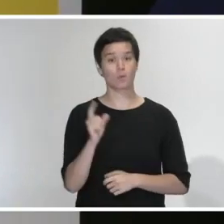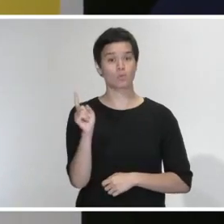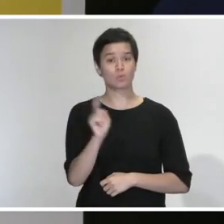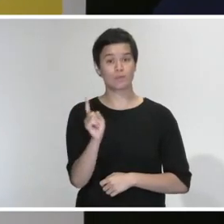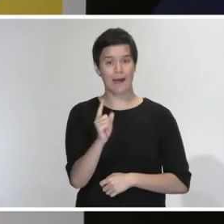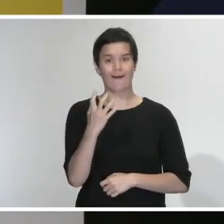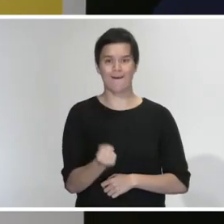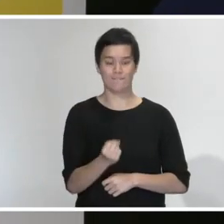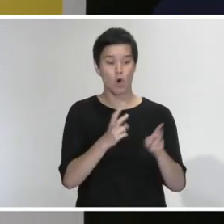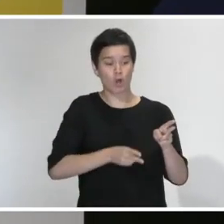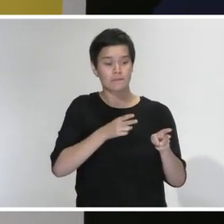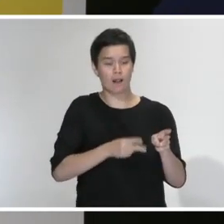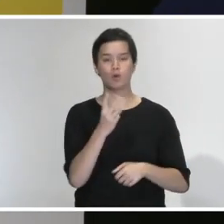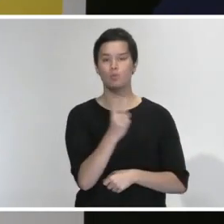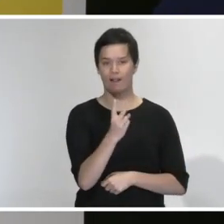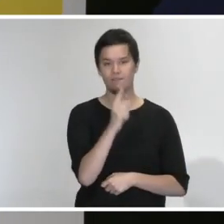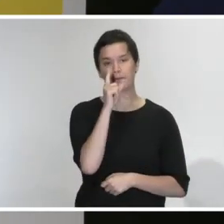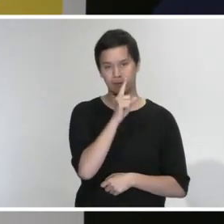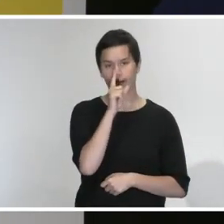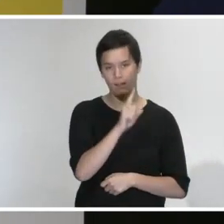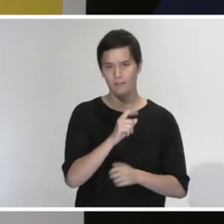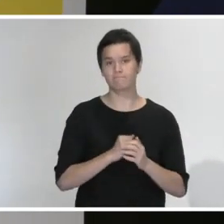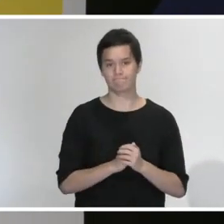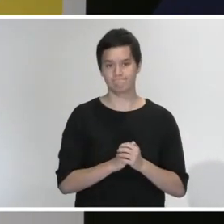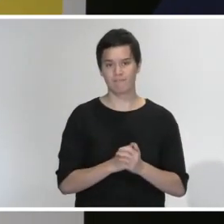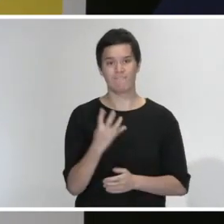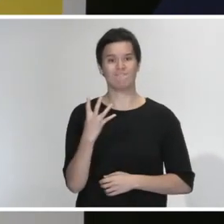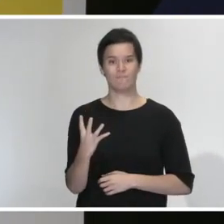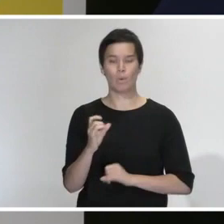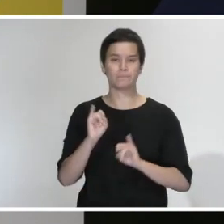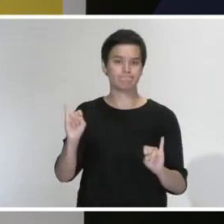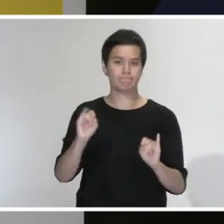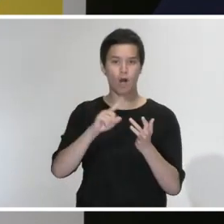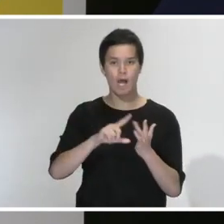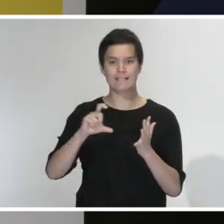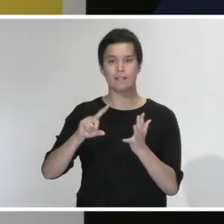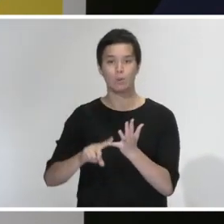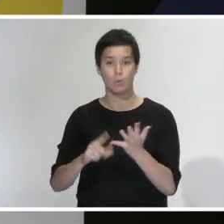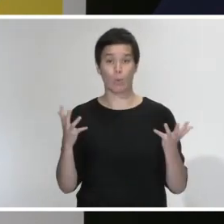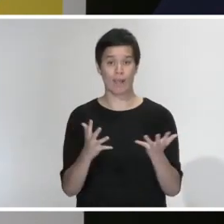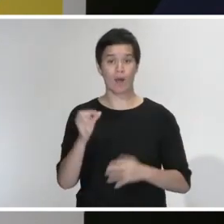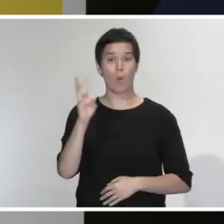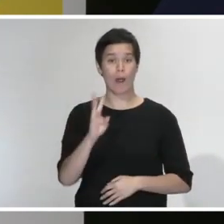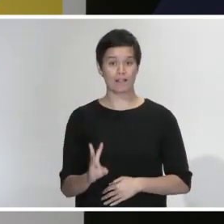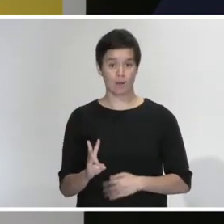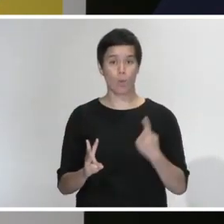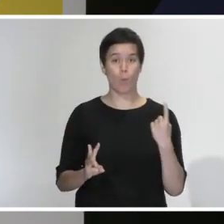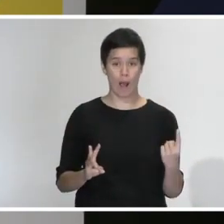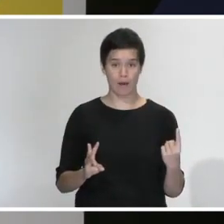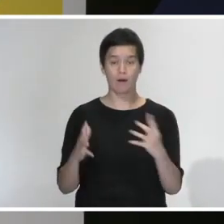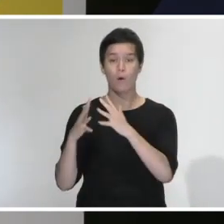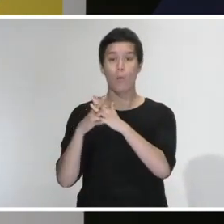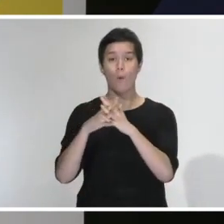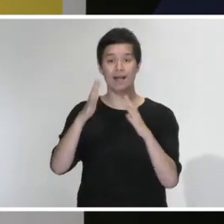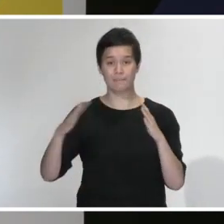are 12 people in hospital and four of these are in intensive care units around the country. One in Wellington, one in Waitemata,